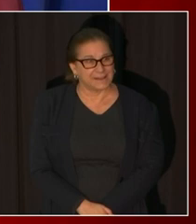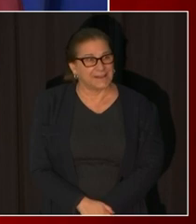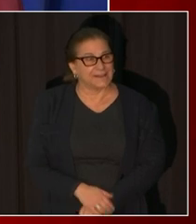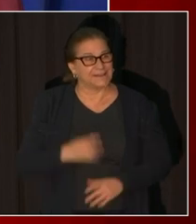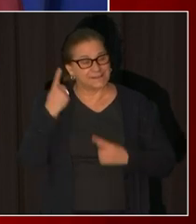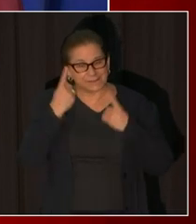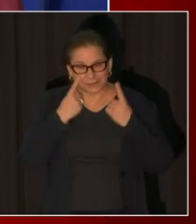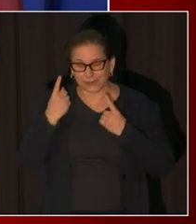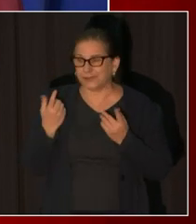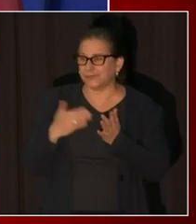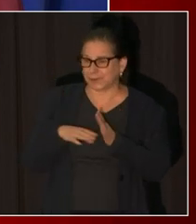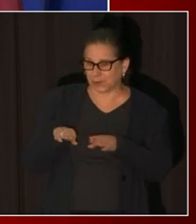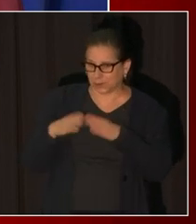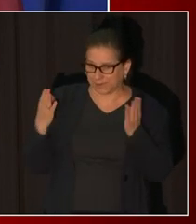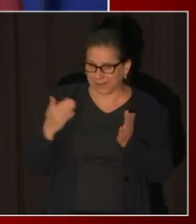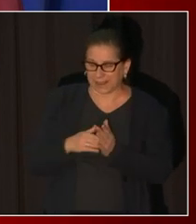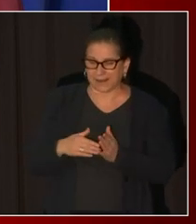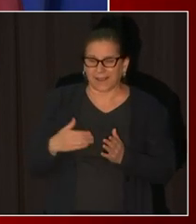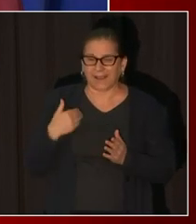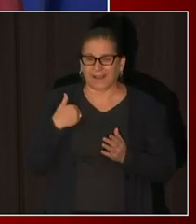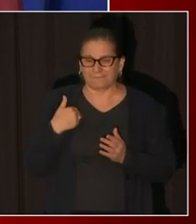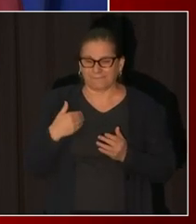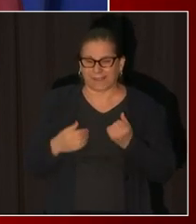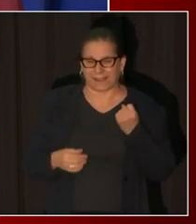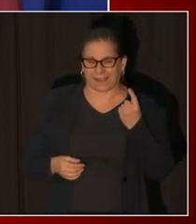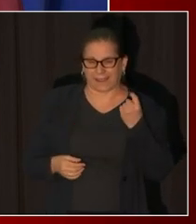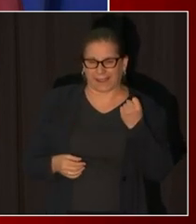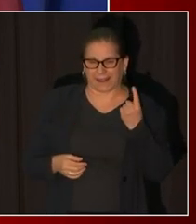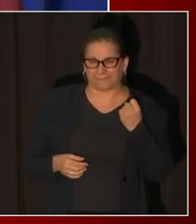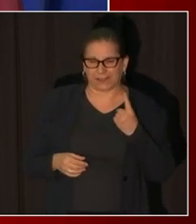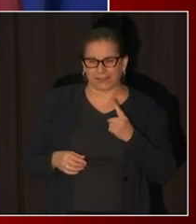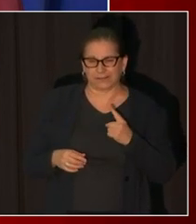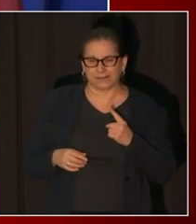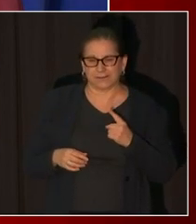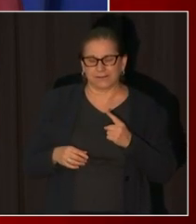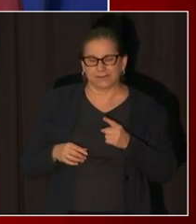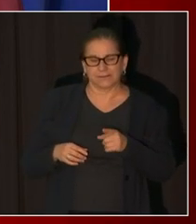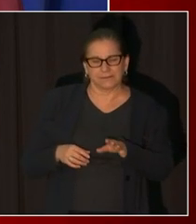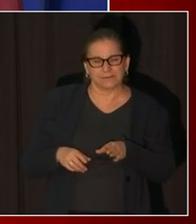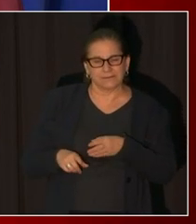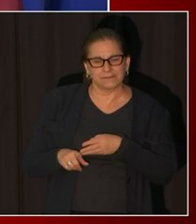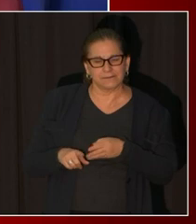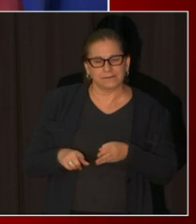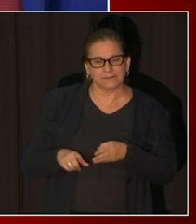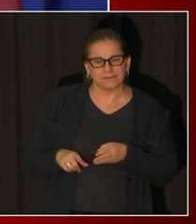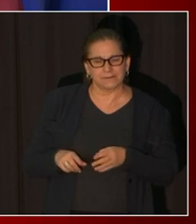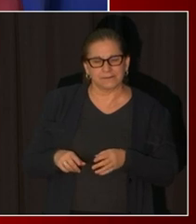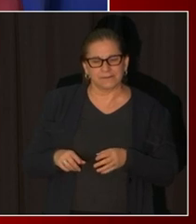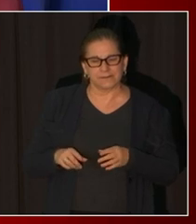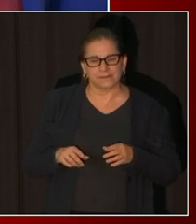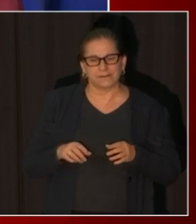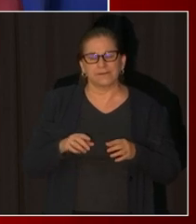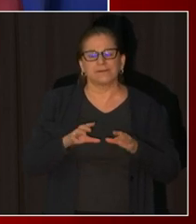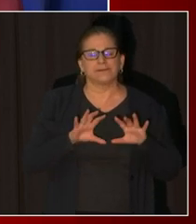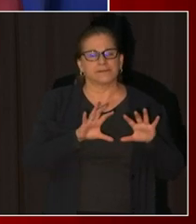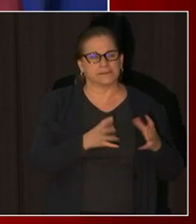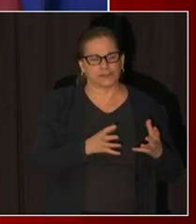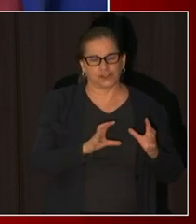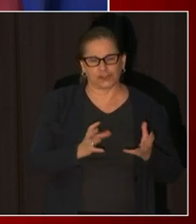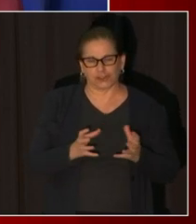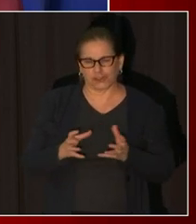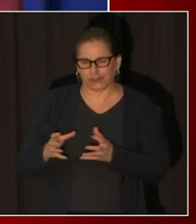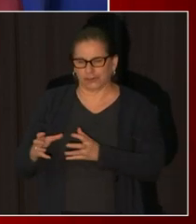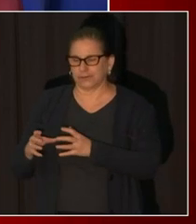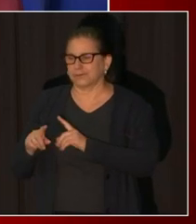know we have established 11 sector groups uh to evaluate how how we reopen and how